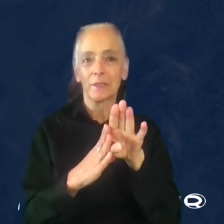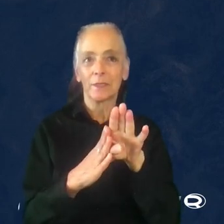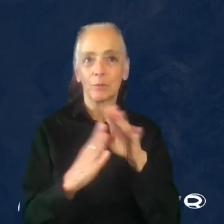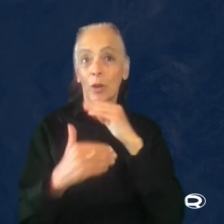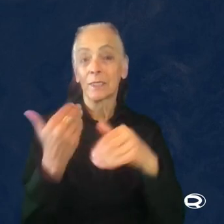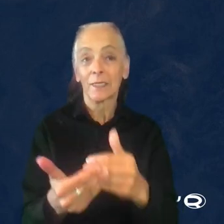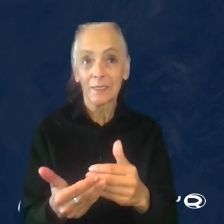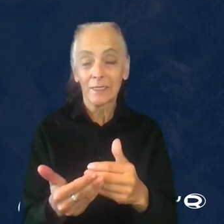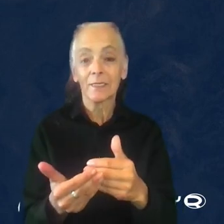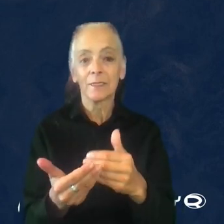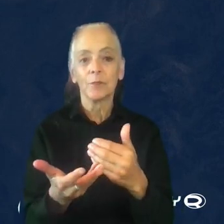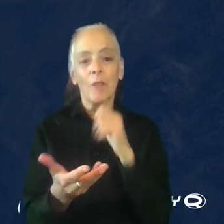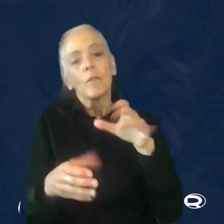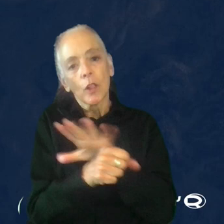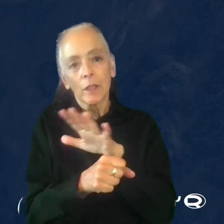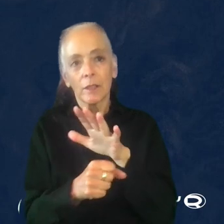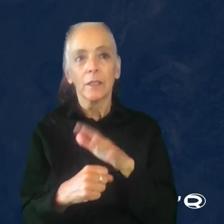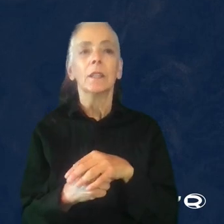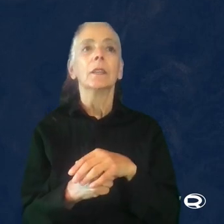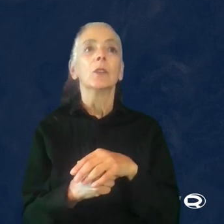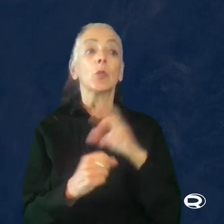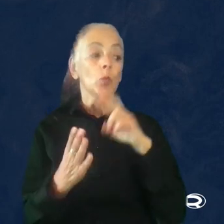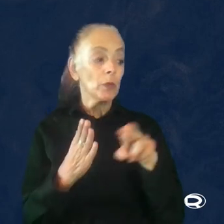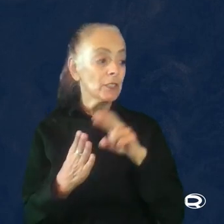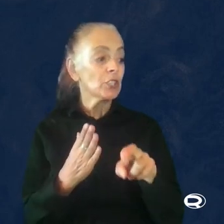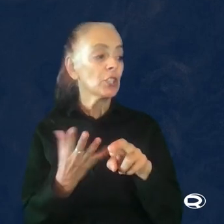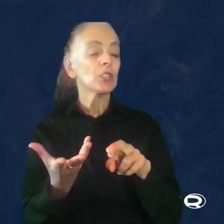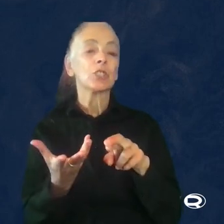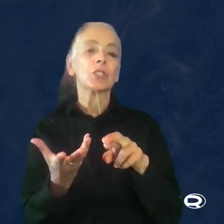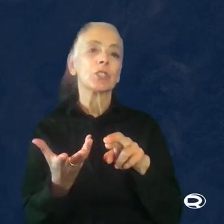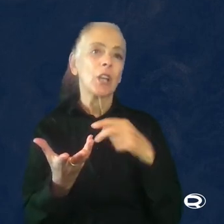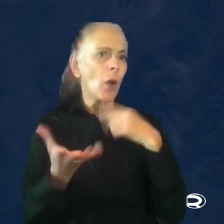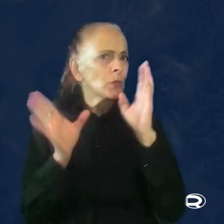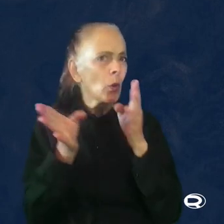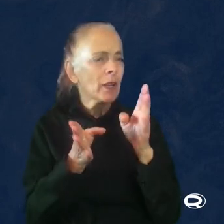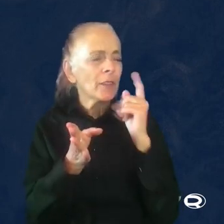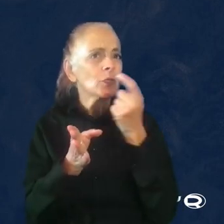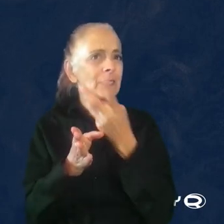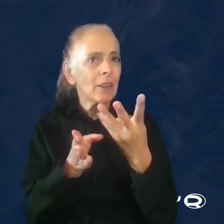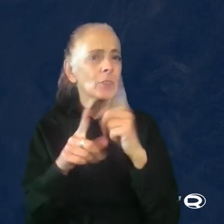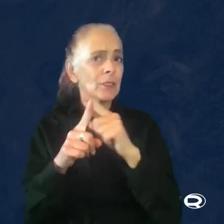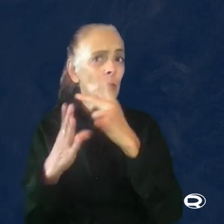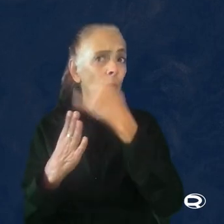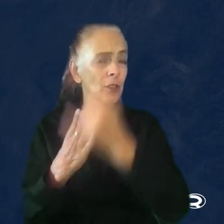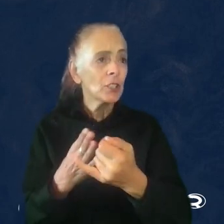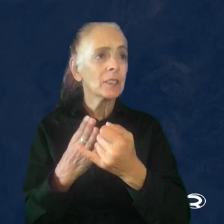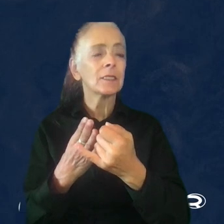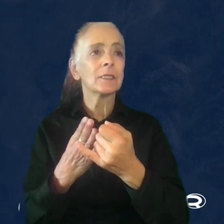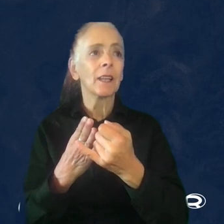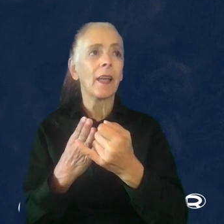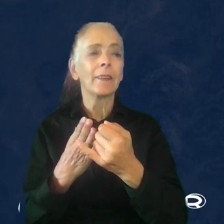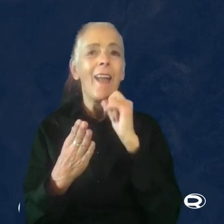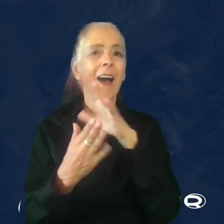processes. Research is a shared service and I was organizing for several research for several projects and I wasn't